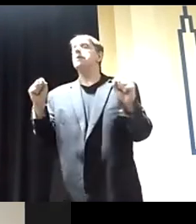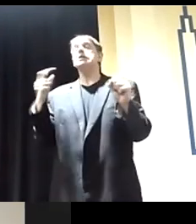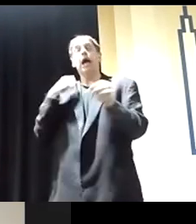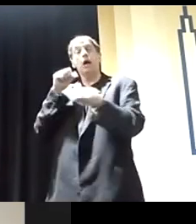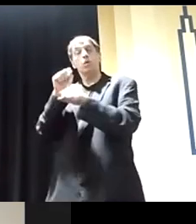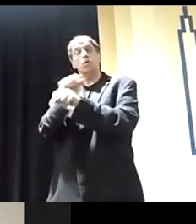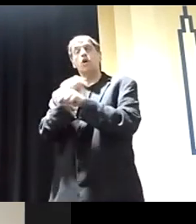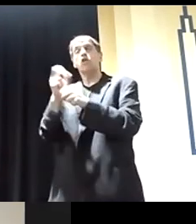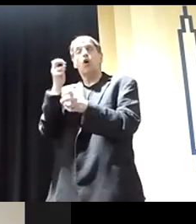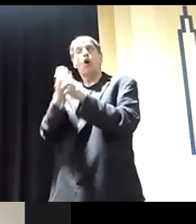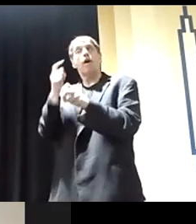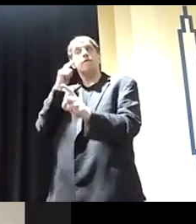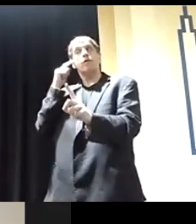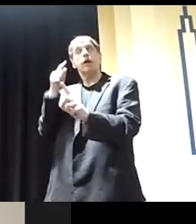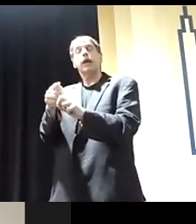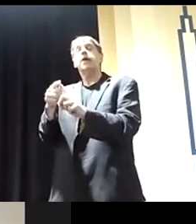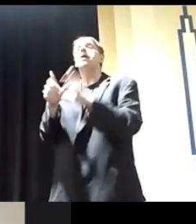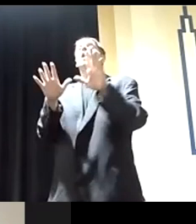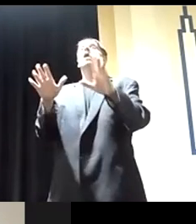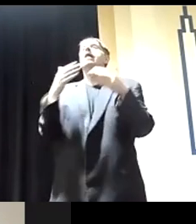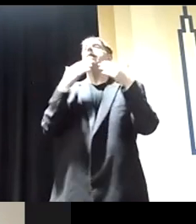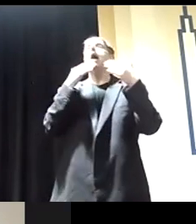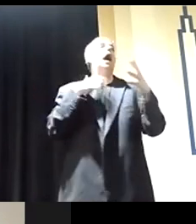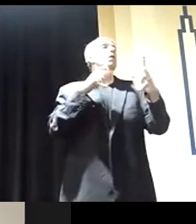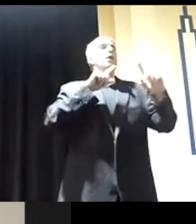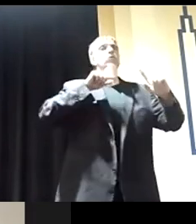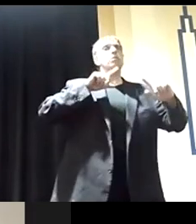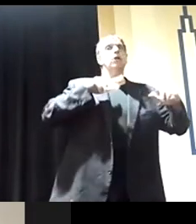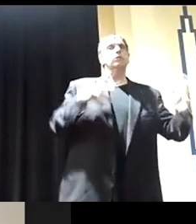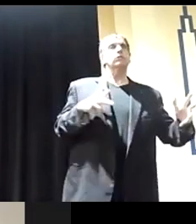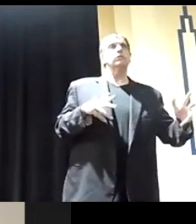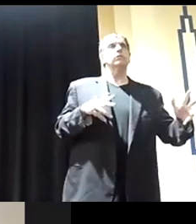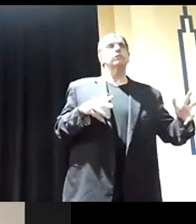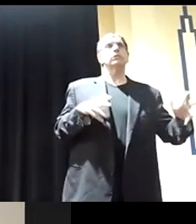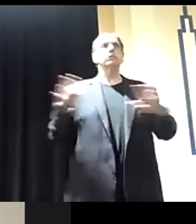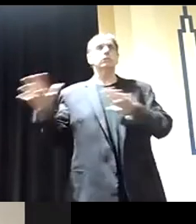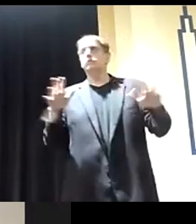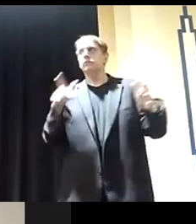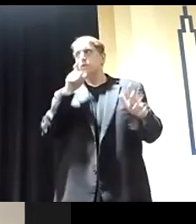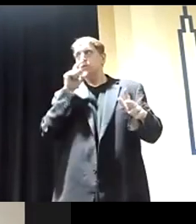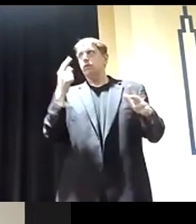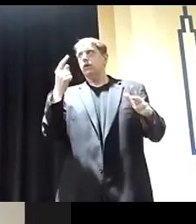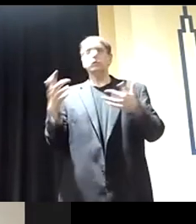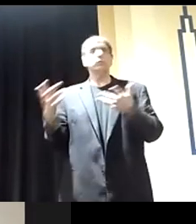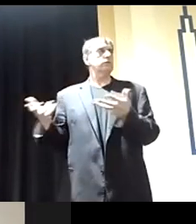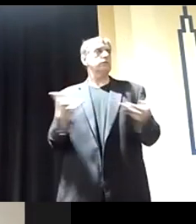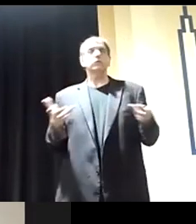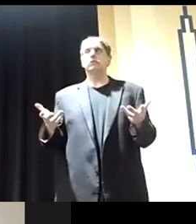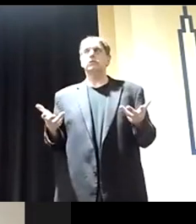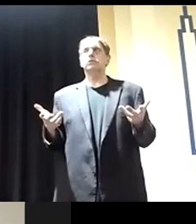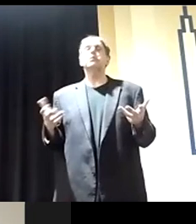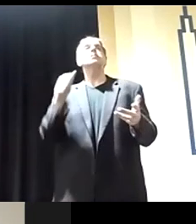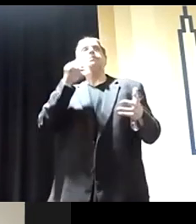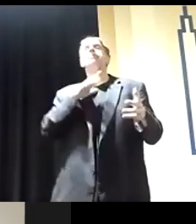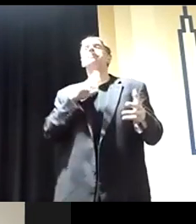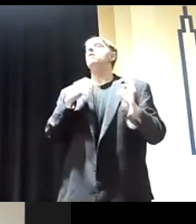or Republican. Thank you. I would like to rebut. I'm sorry, go ahead. No, you can go first. I just